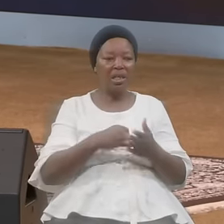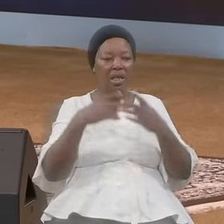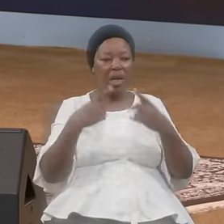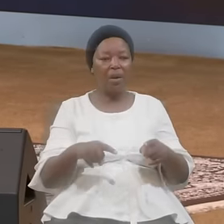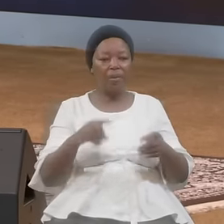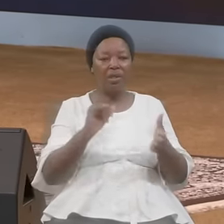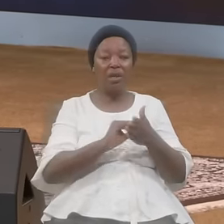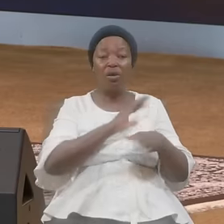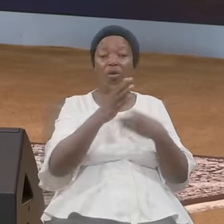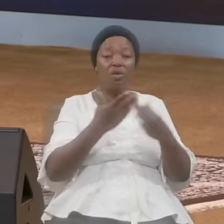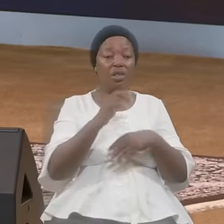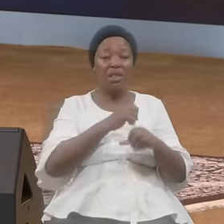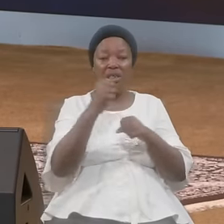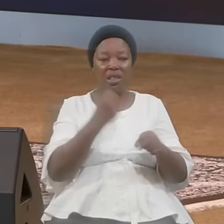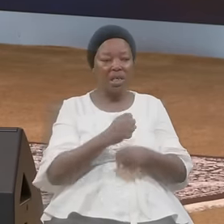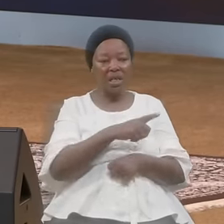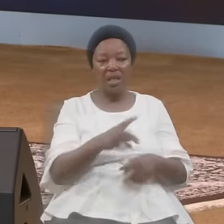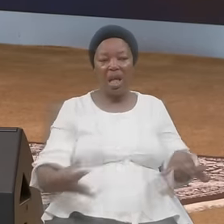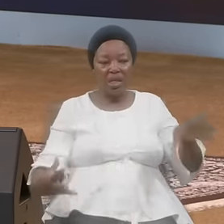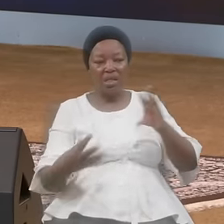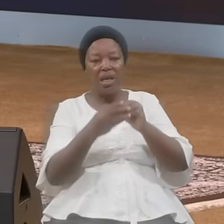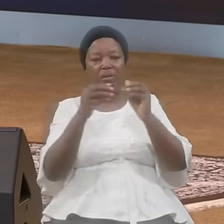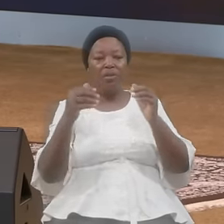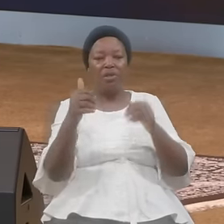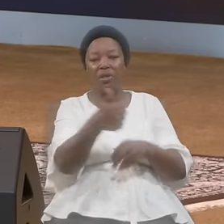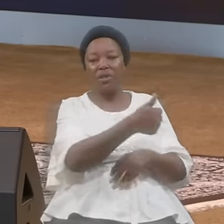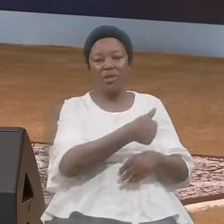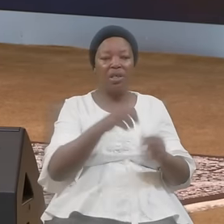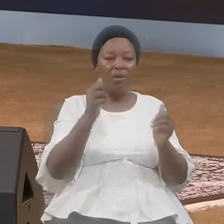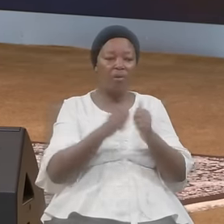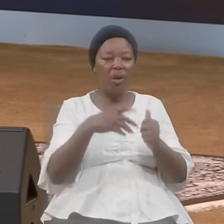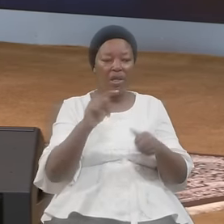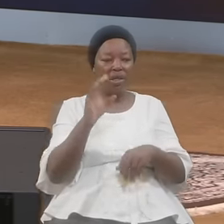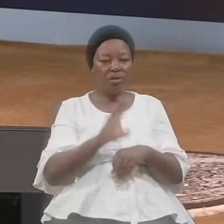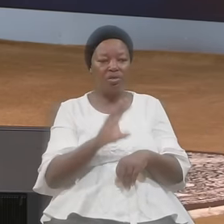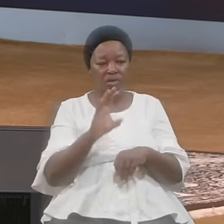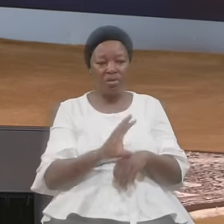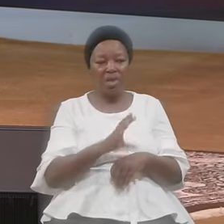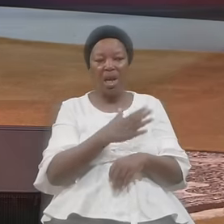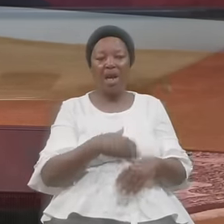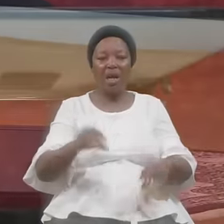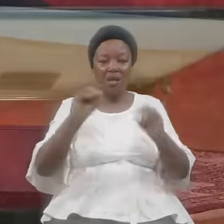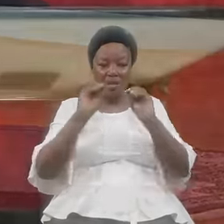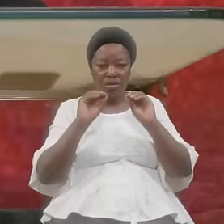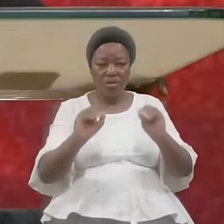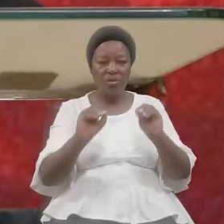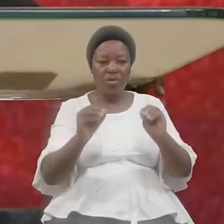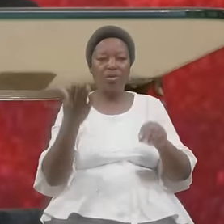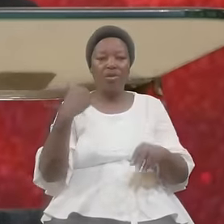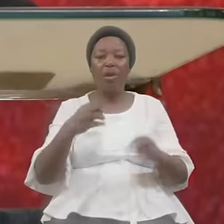They Assembled Themselves With The Church And Taught